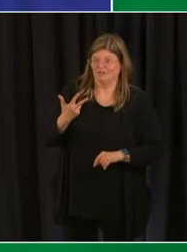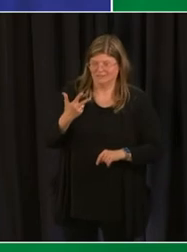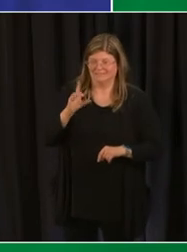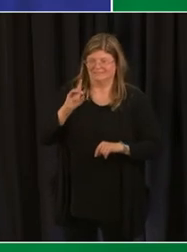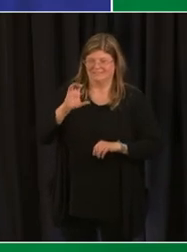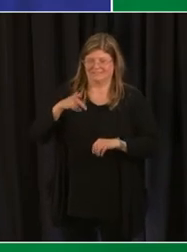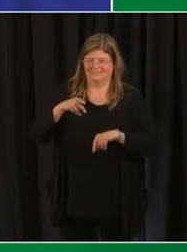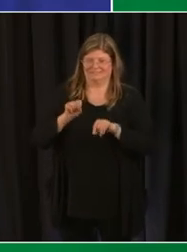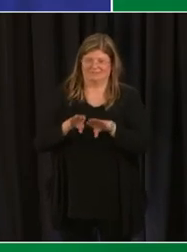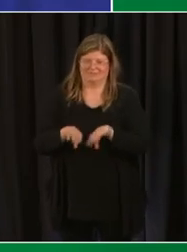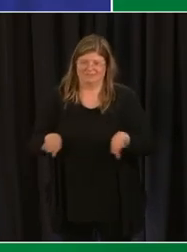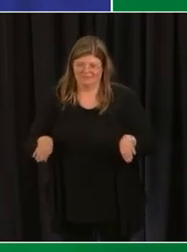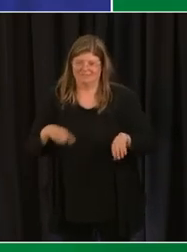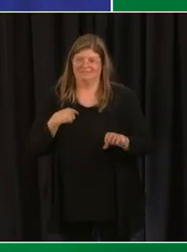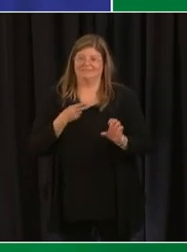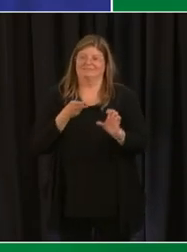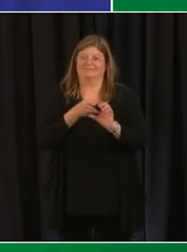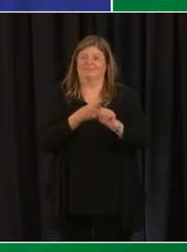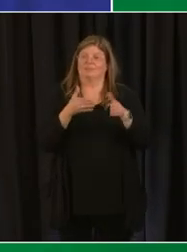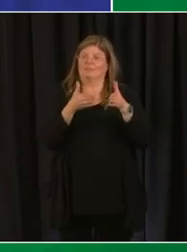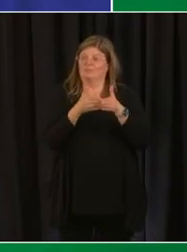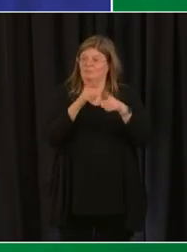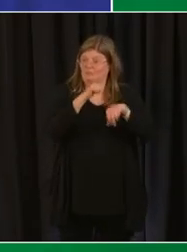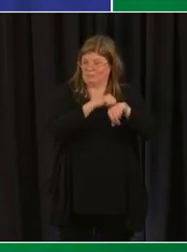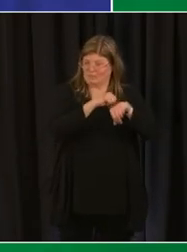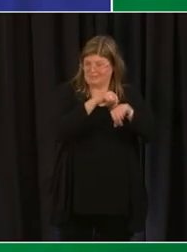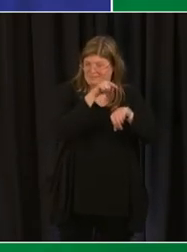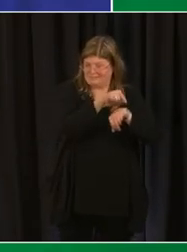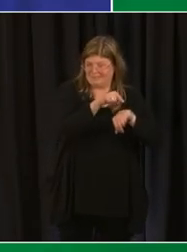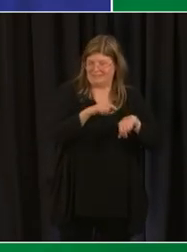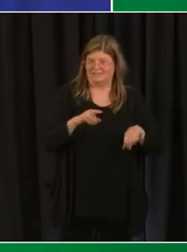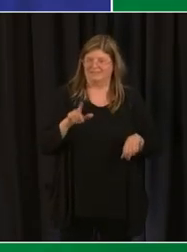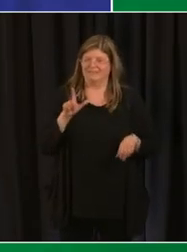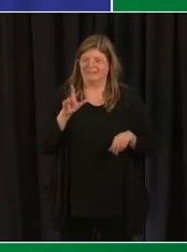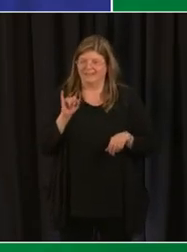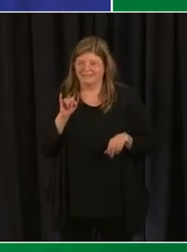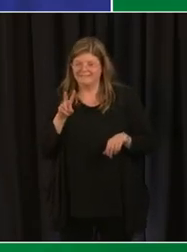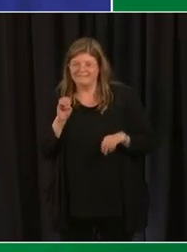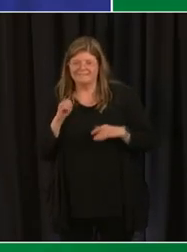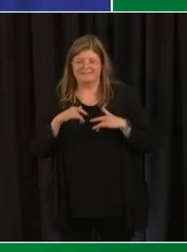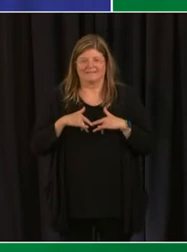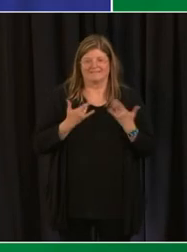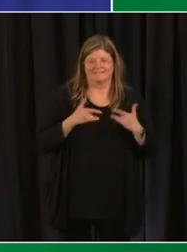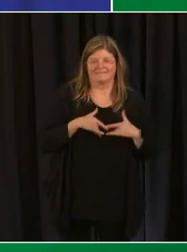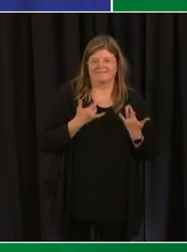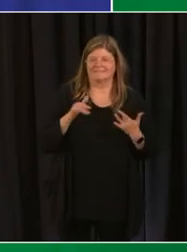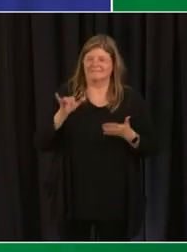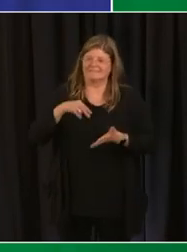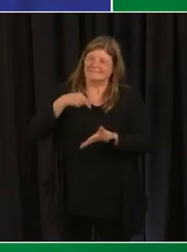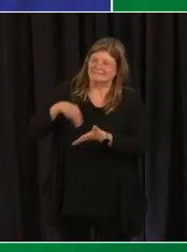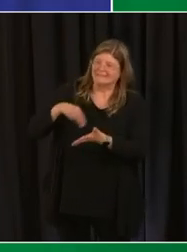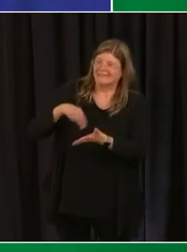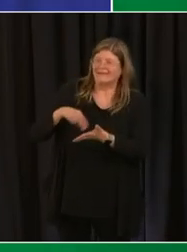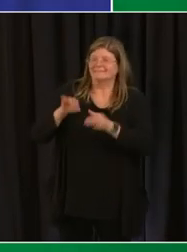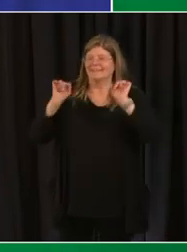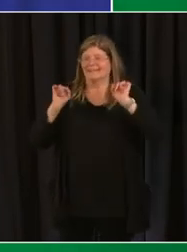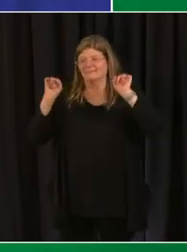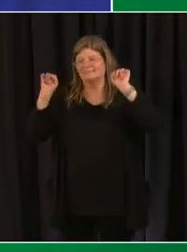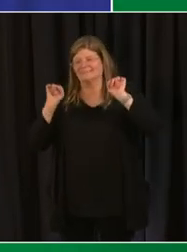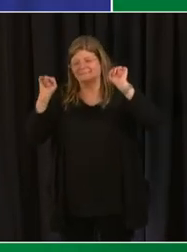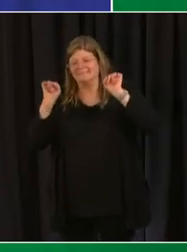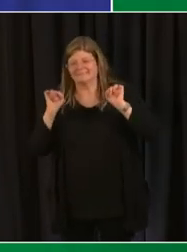of the family cornerstone live events which was a sort of a dance and exercise activity